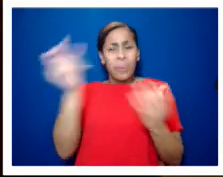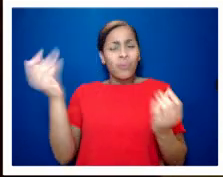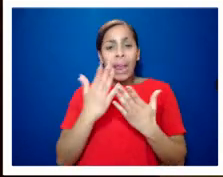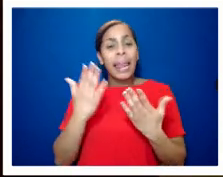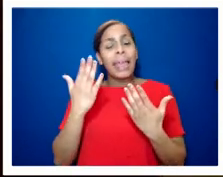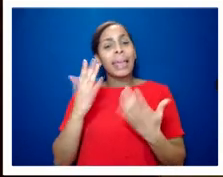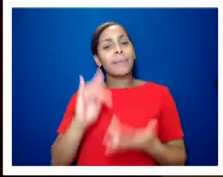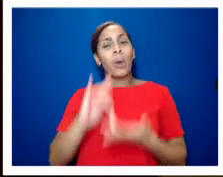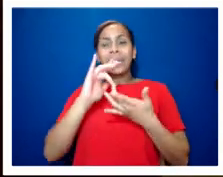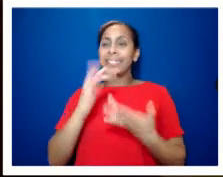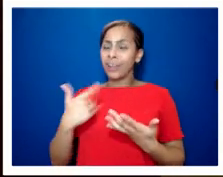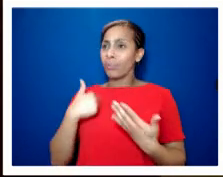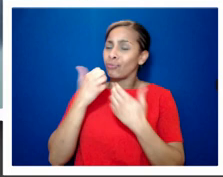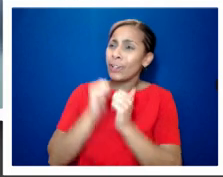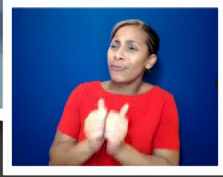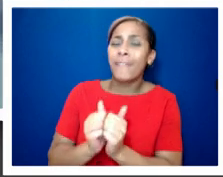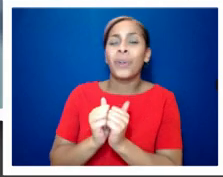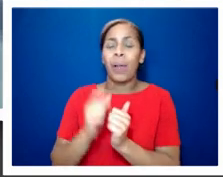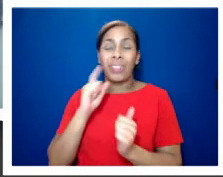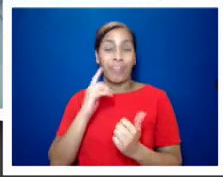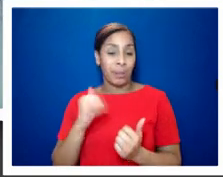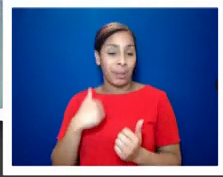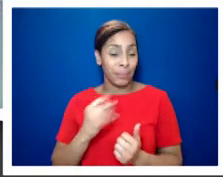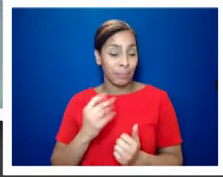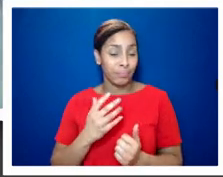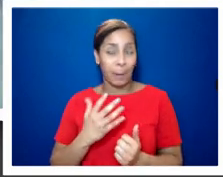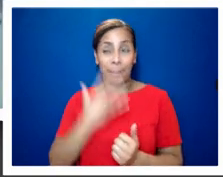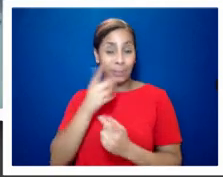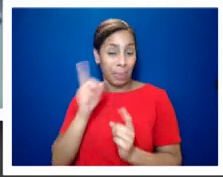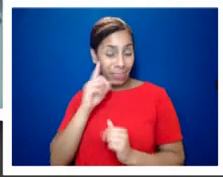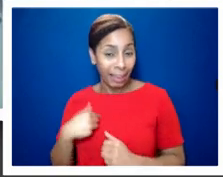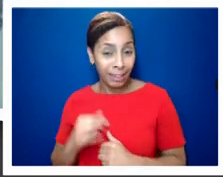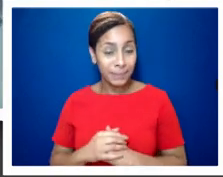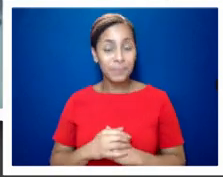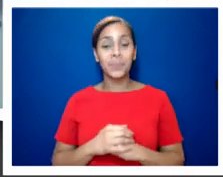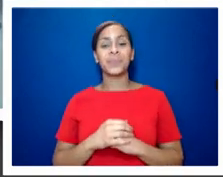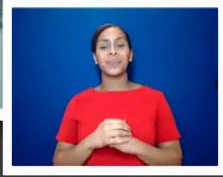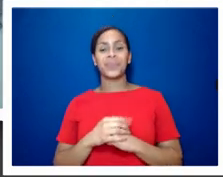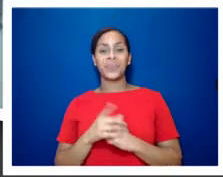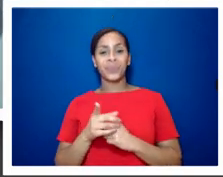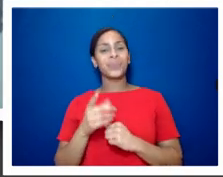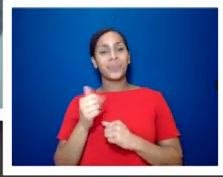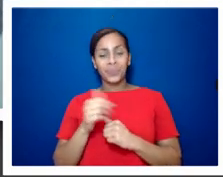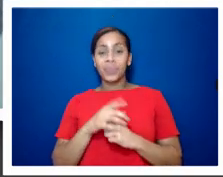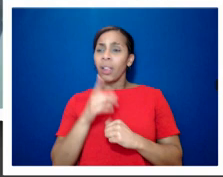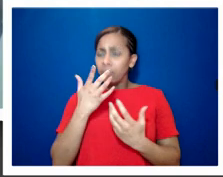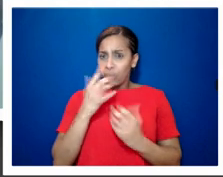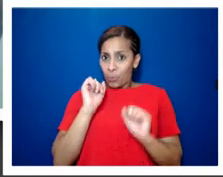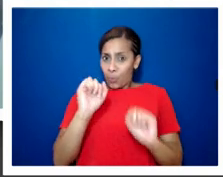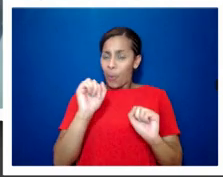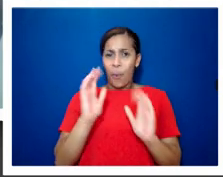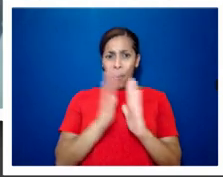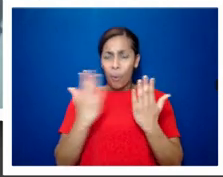of told me to shut up a bit i think one of the really powerful things about the book is actually the um the